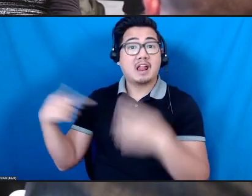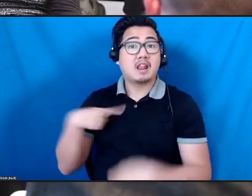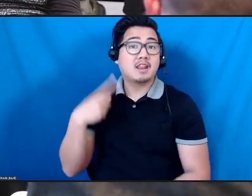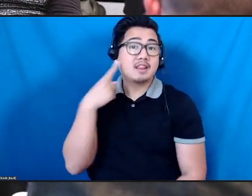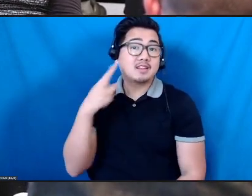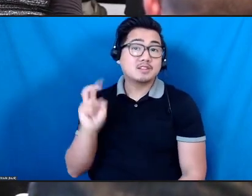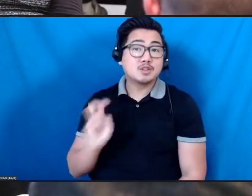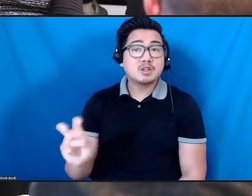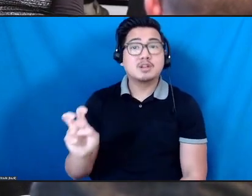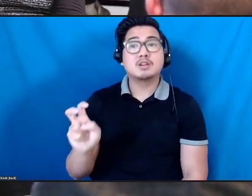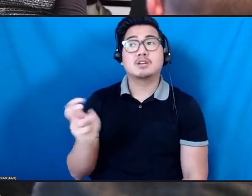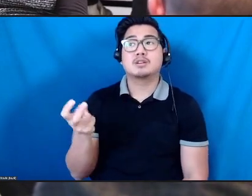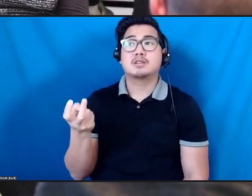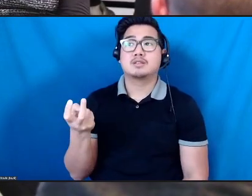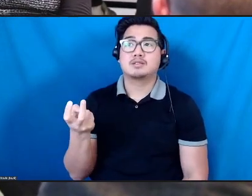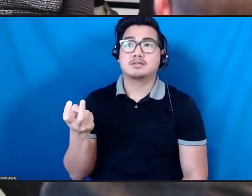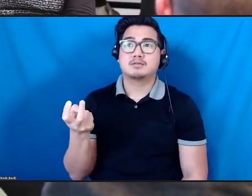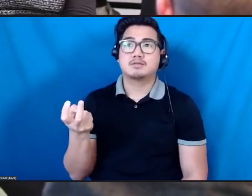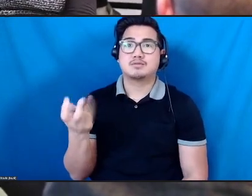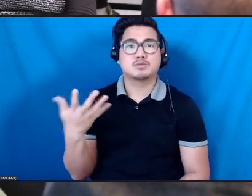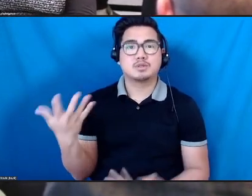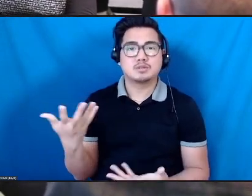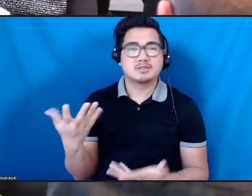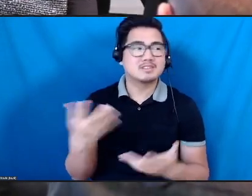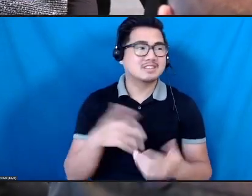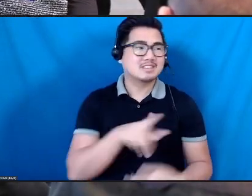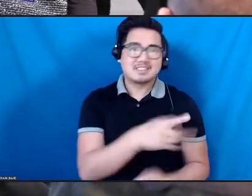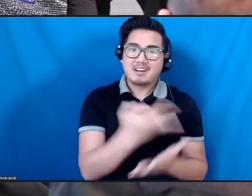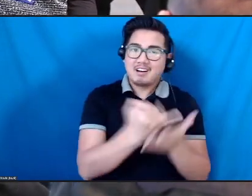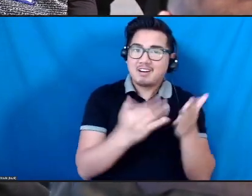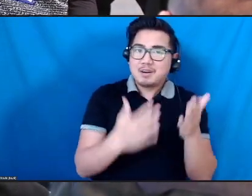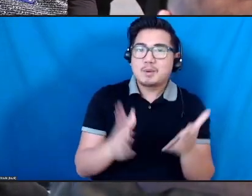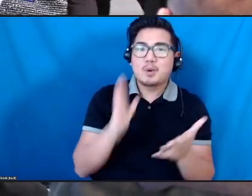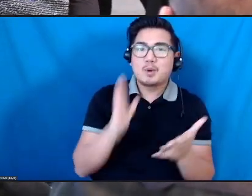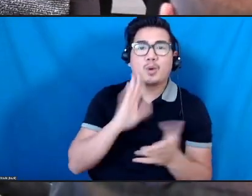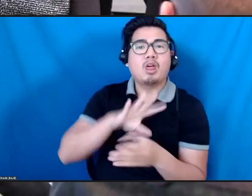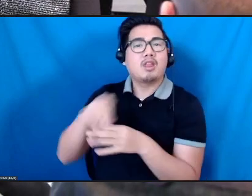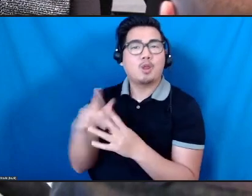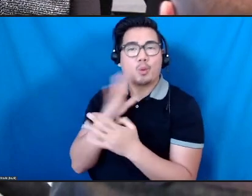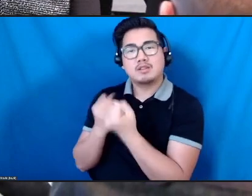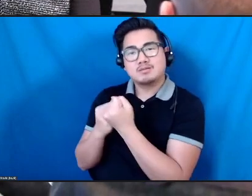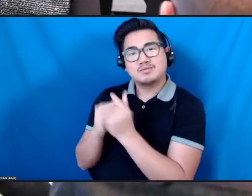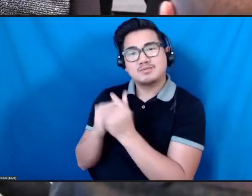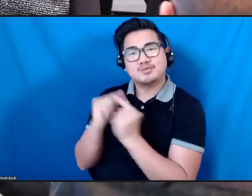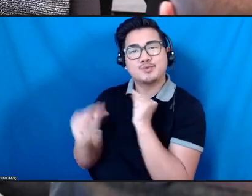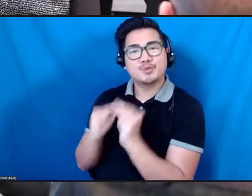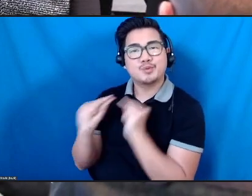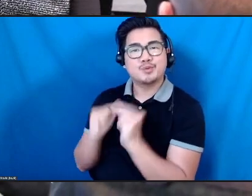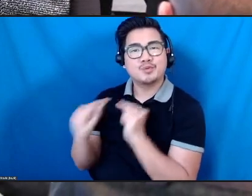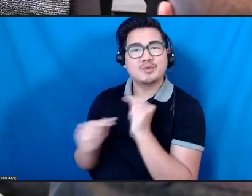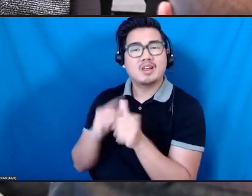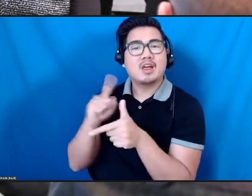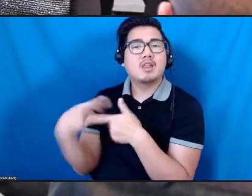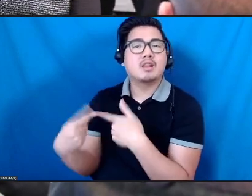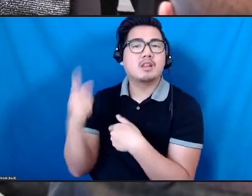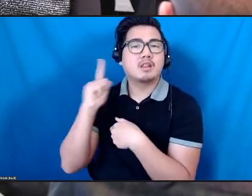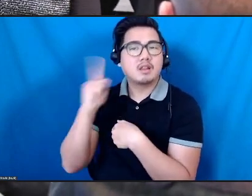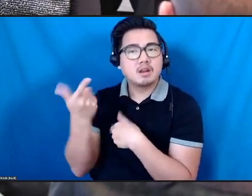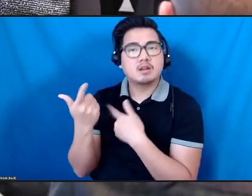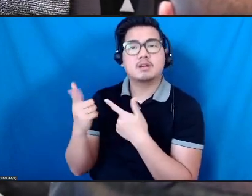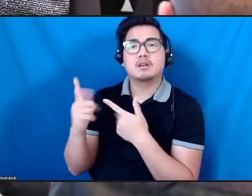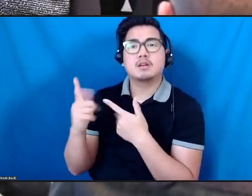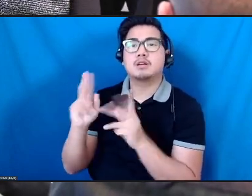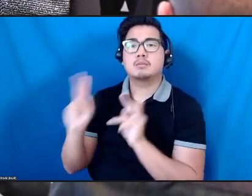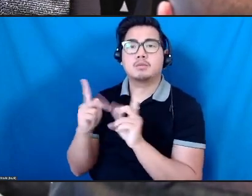people really kind of getting it and supporting it. And little by little, we would drag along others in other sectors. And in many